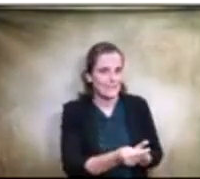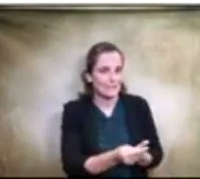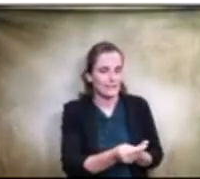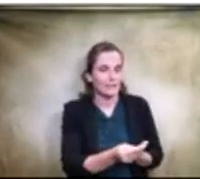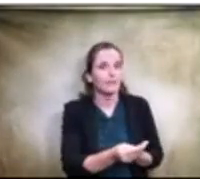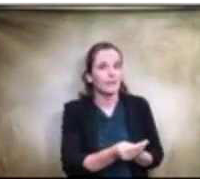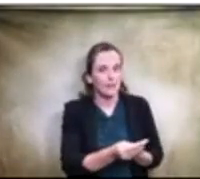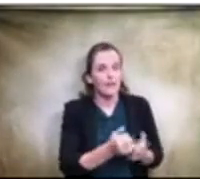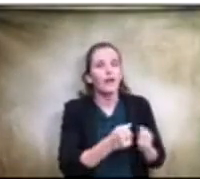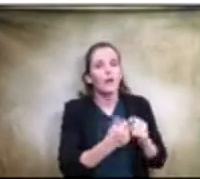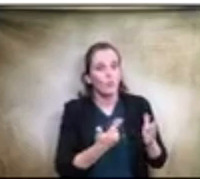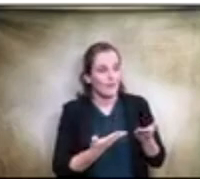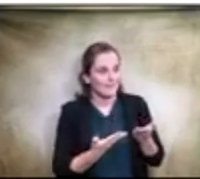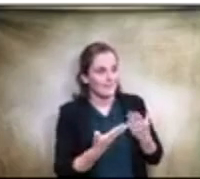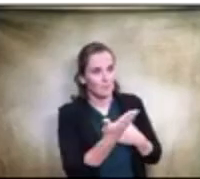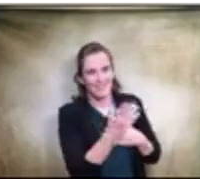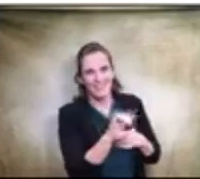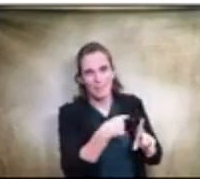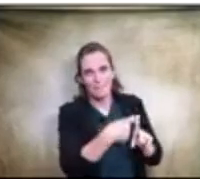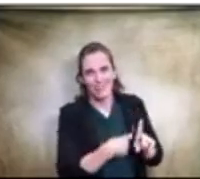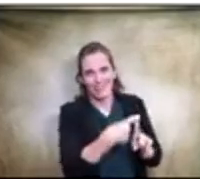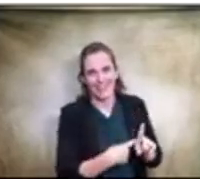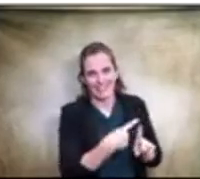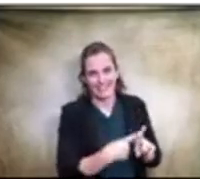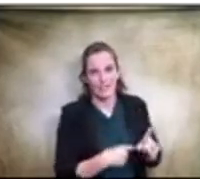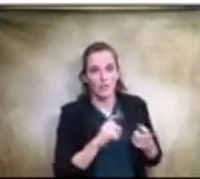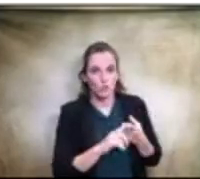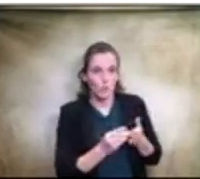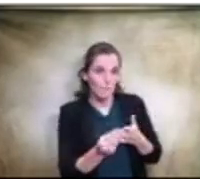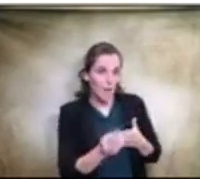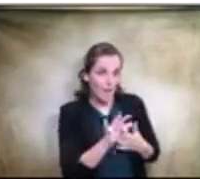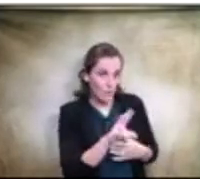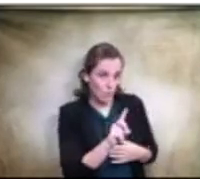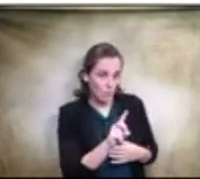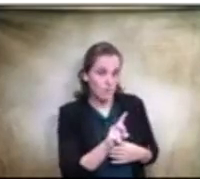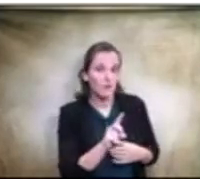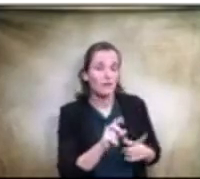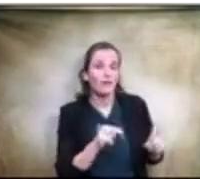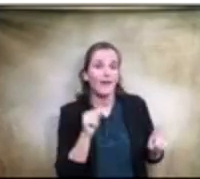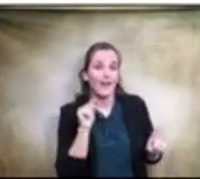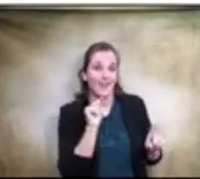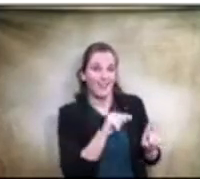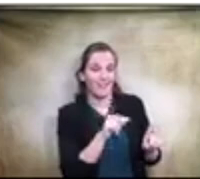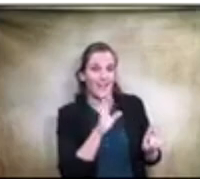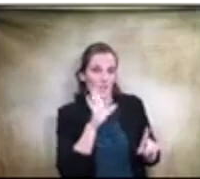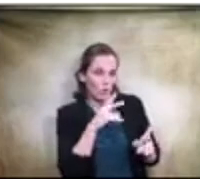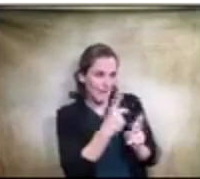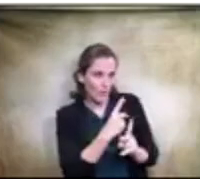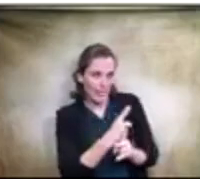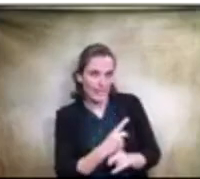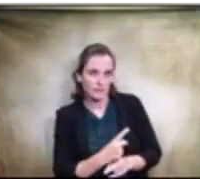to them monthly um to buy board um and they will um calculate um